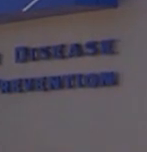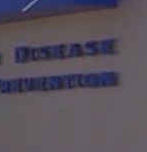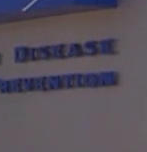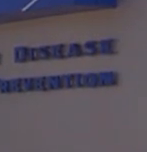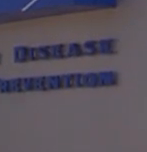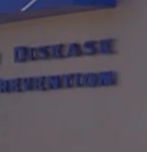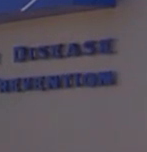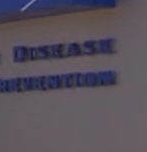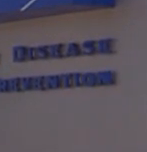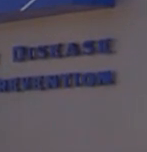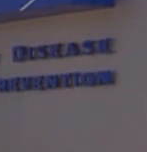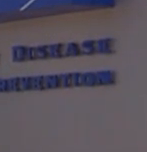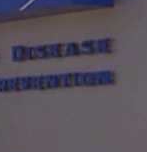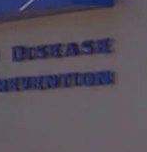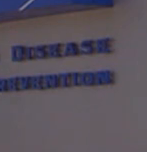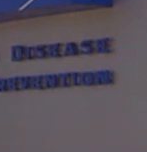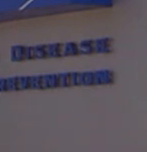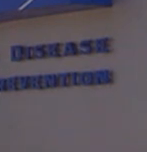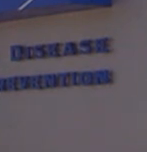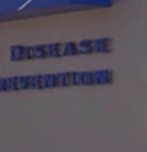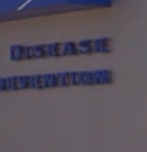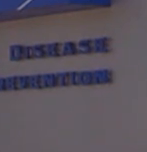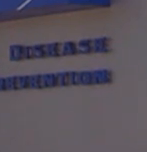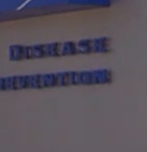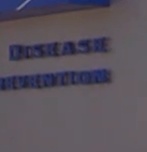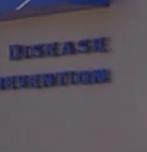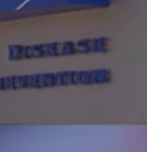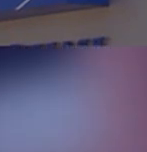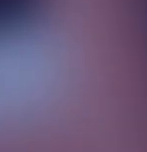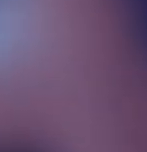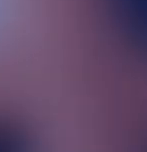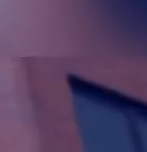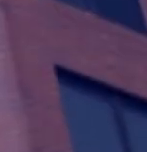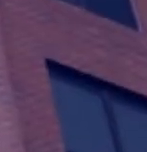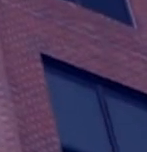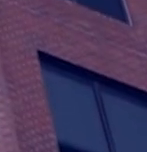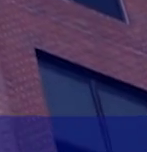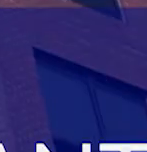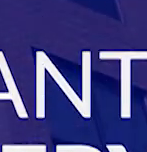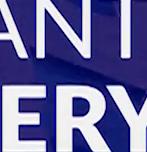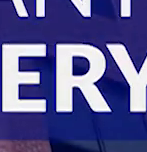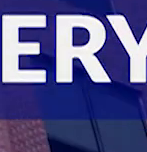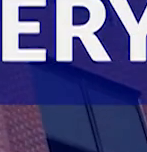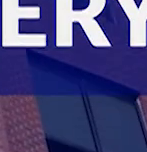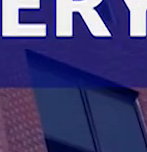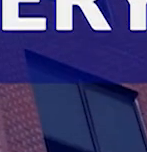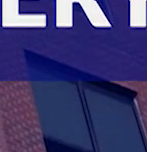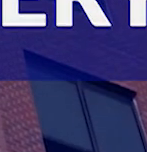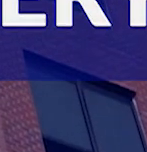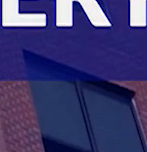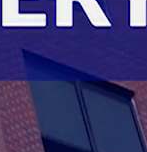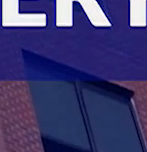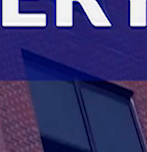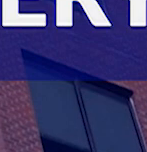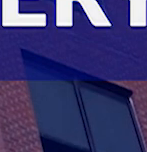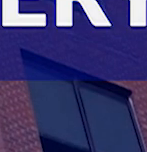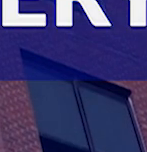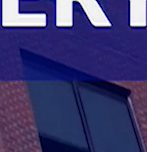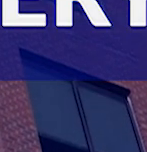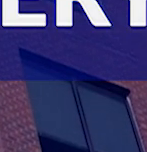DeKalb County government has employed a new strategy to ensure that life is sustained and protected. That strategy,